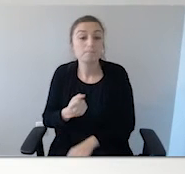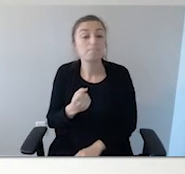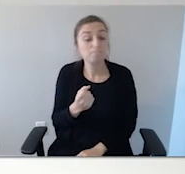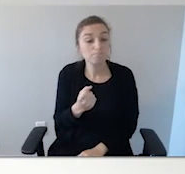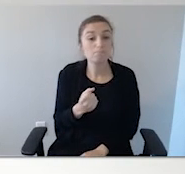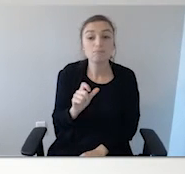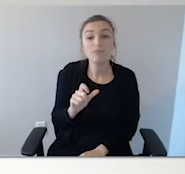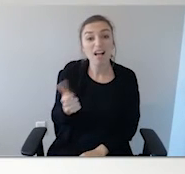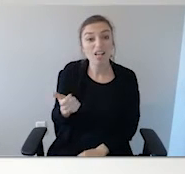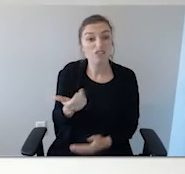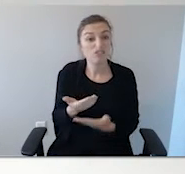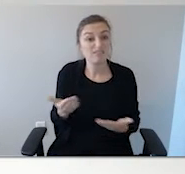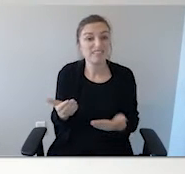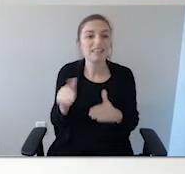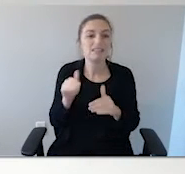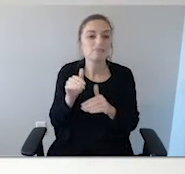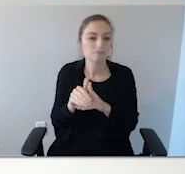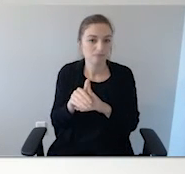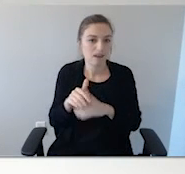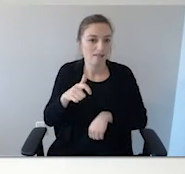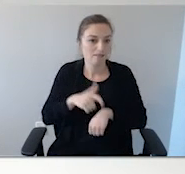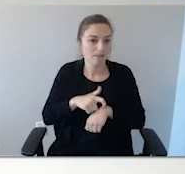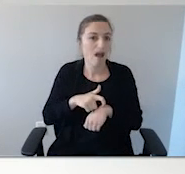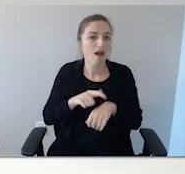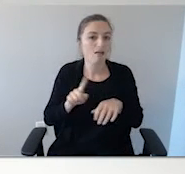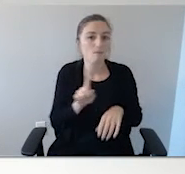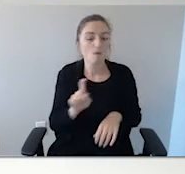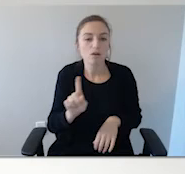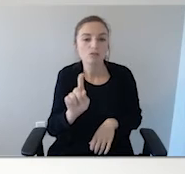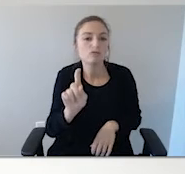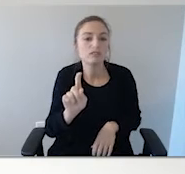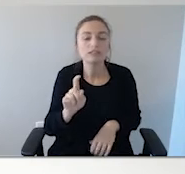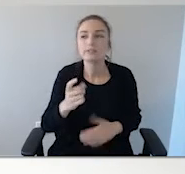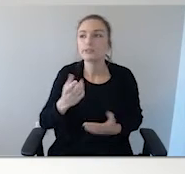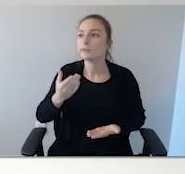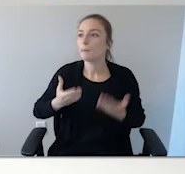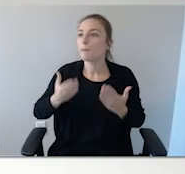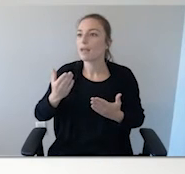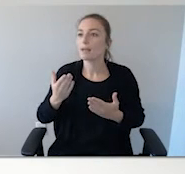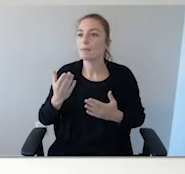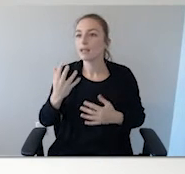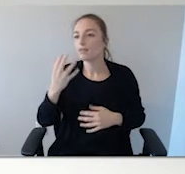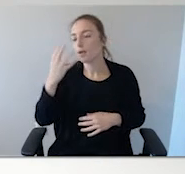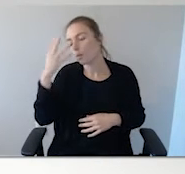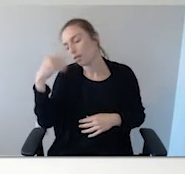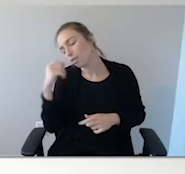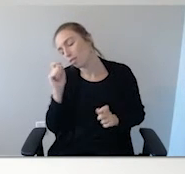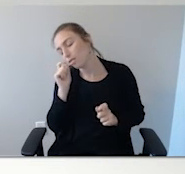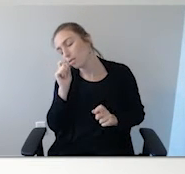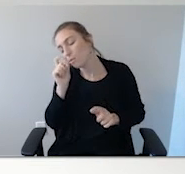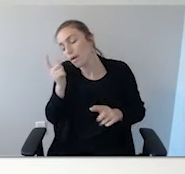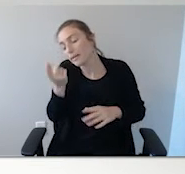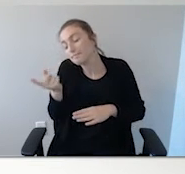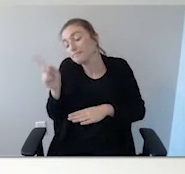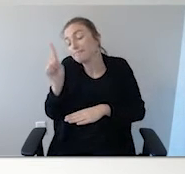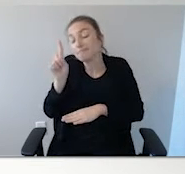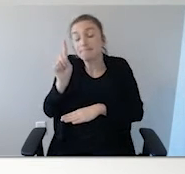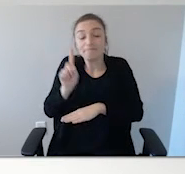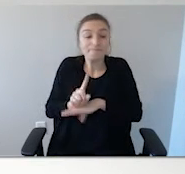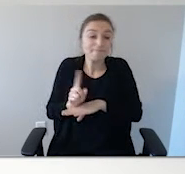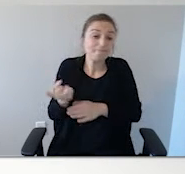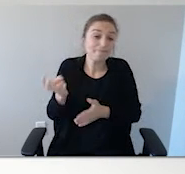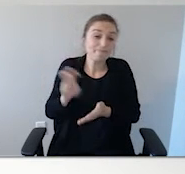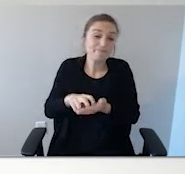confusion that mingles with that. So, when they wake up, they're maybe not quite awake and they'll wander out of the house.